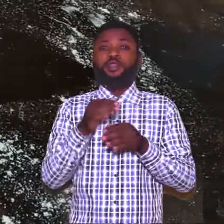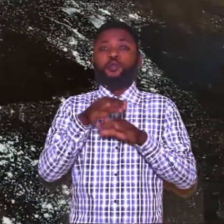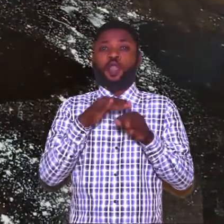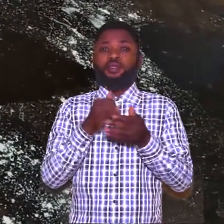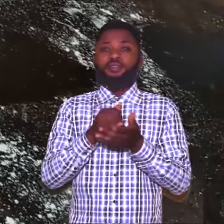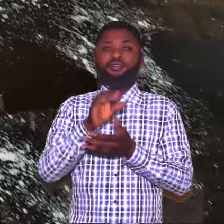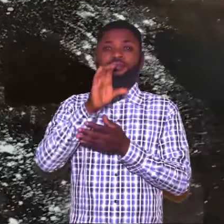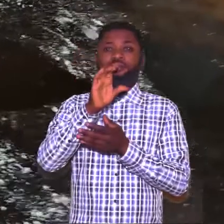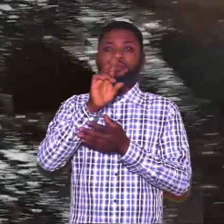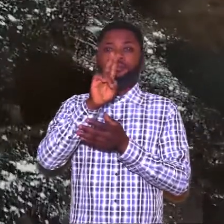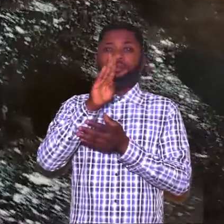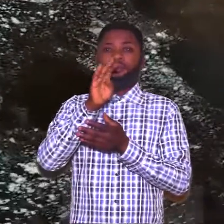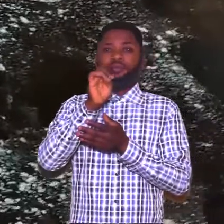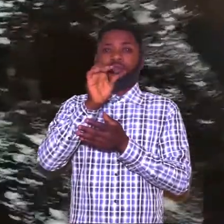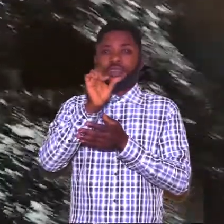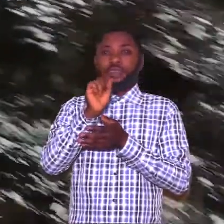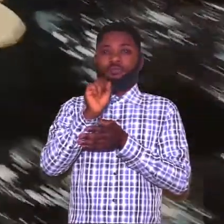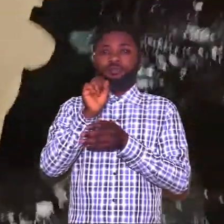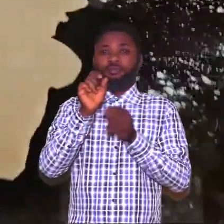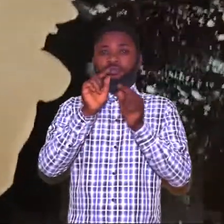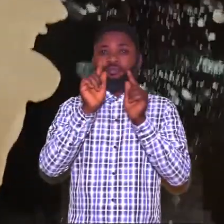And